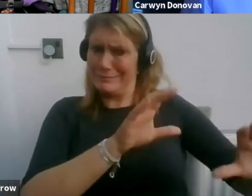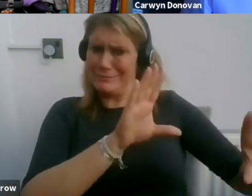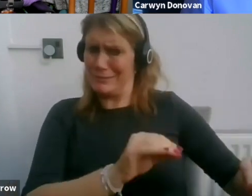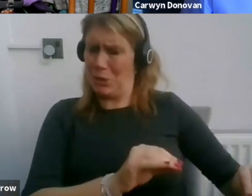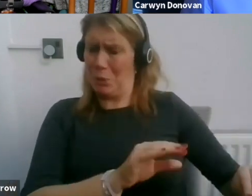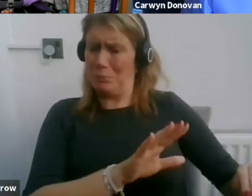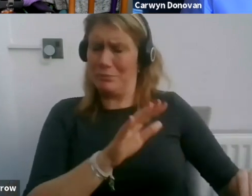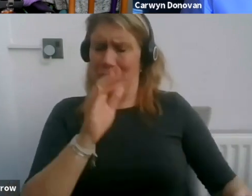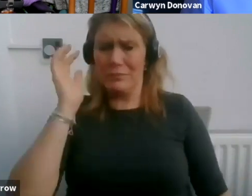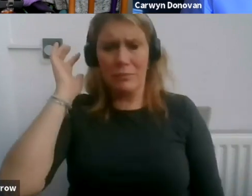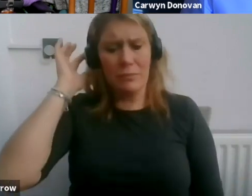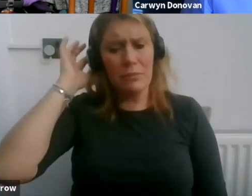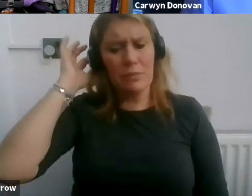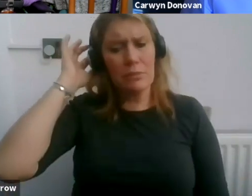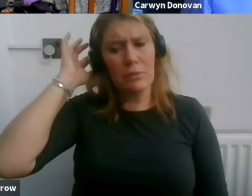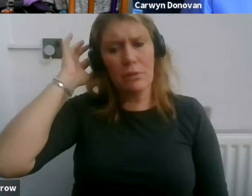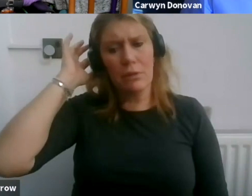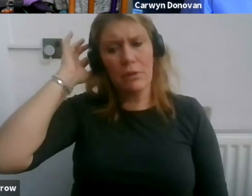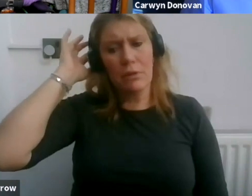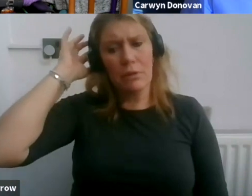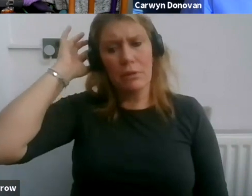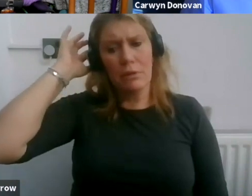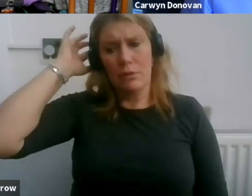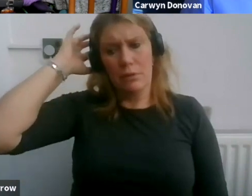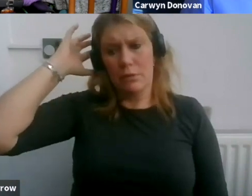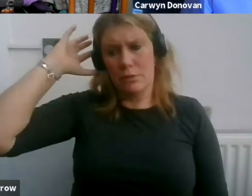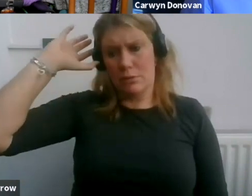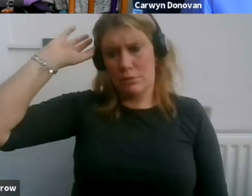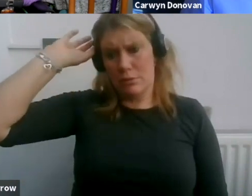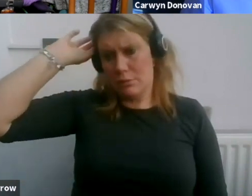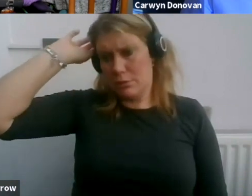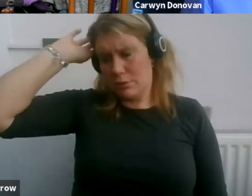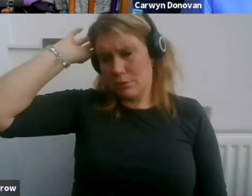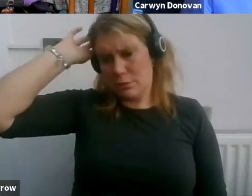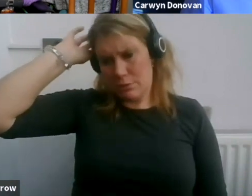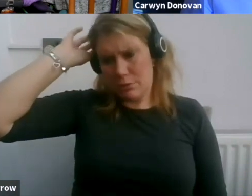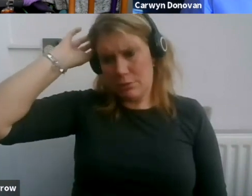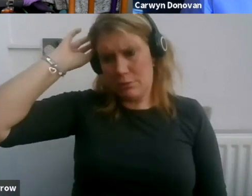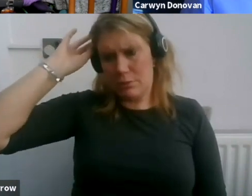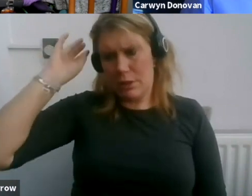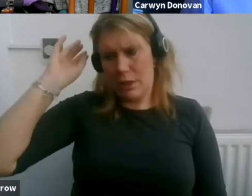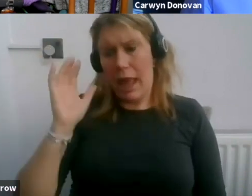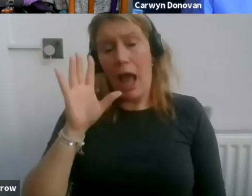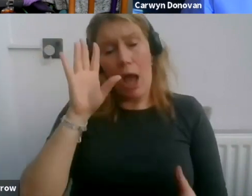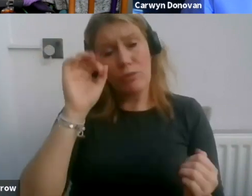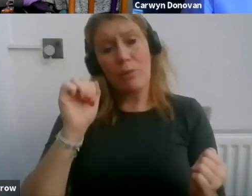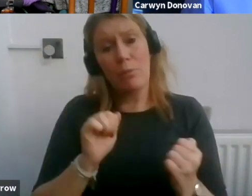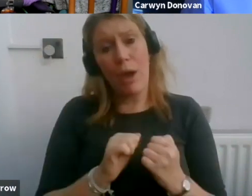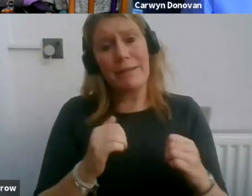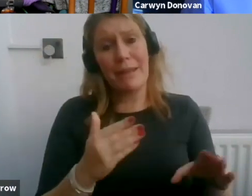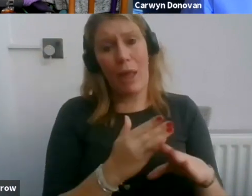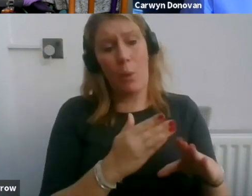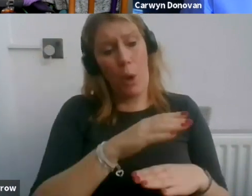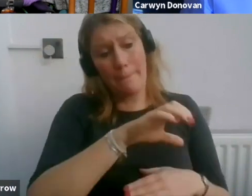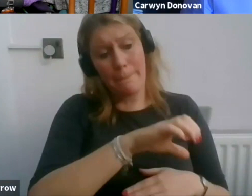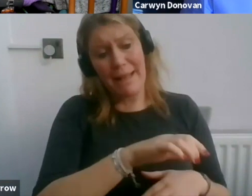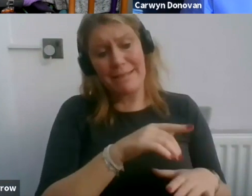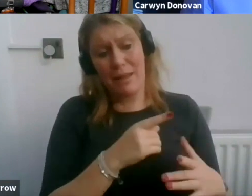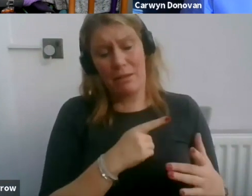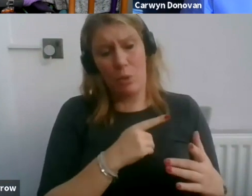to remind them of their obligations that they shouldn't be seeking to simply look at whether or not this can,